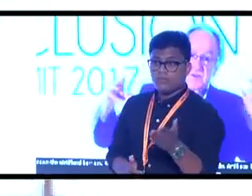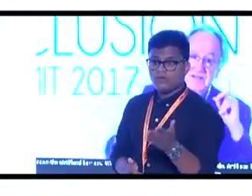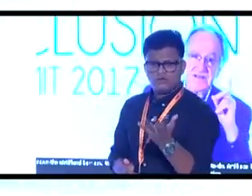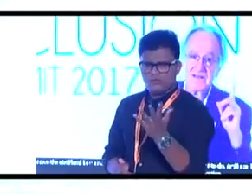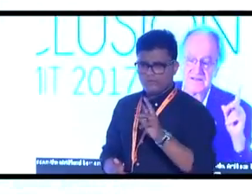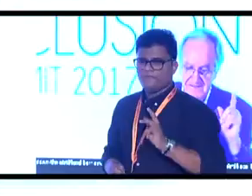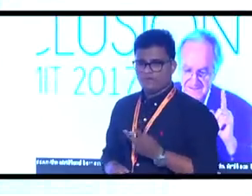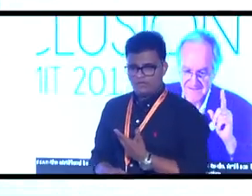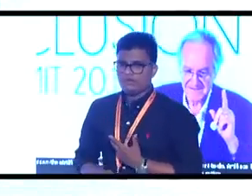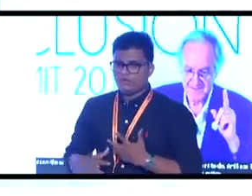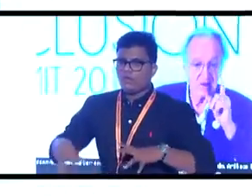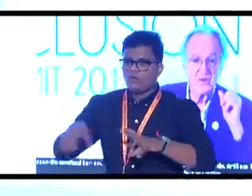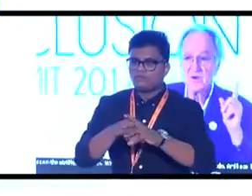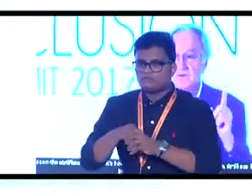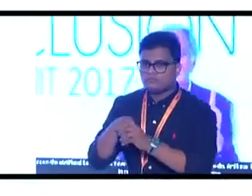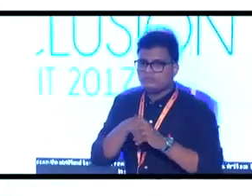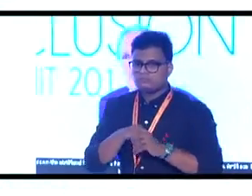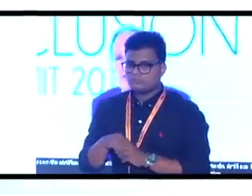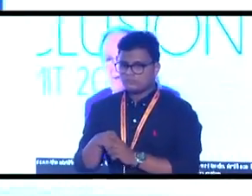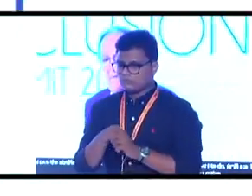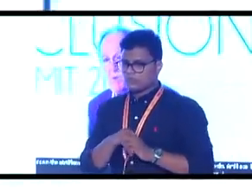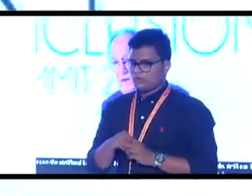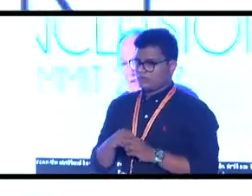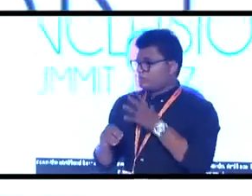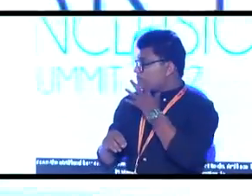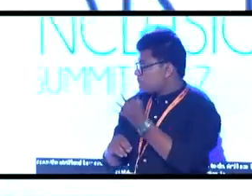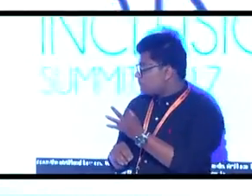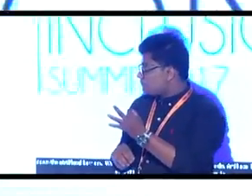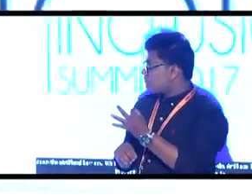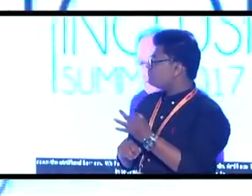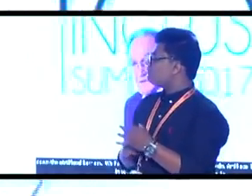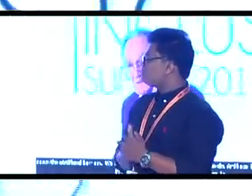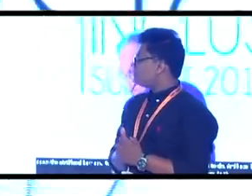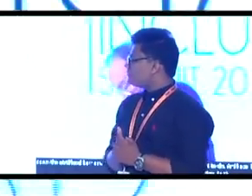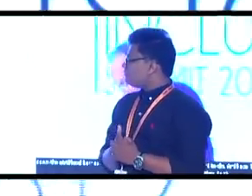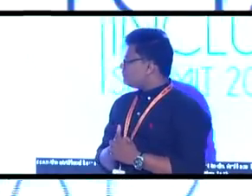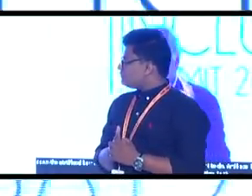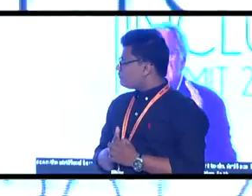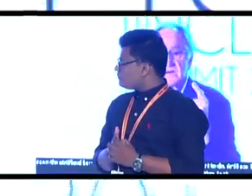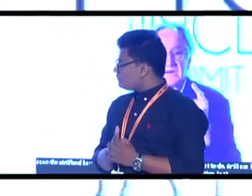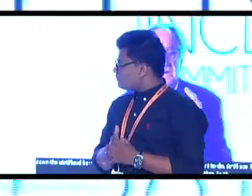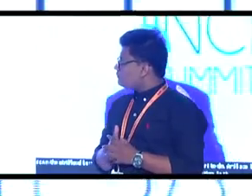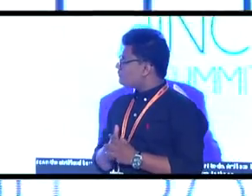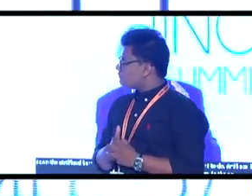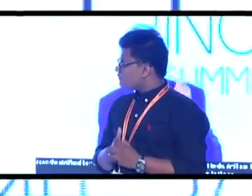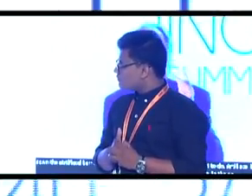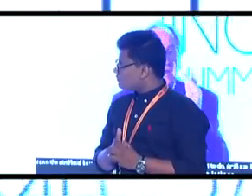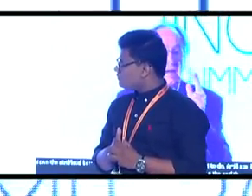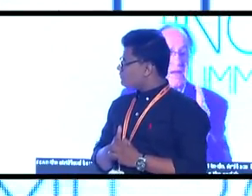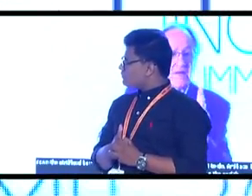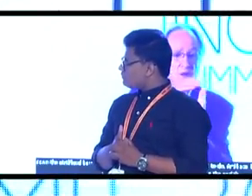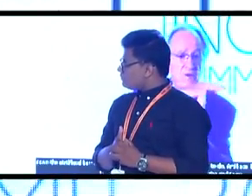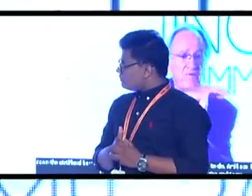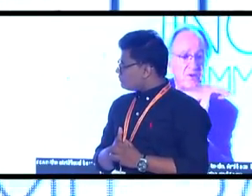You see, we all know, we may be one illness, one accident away,